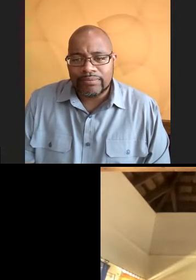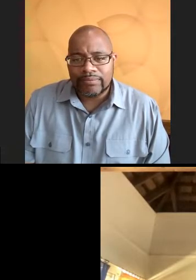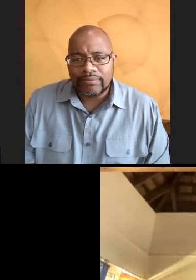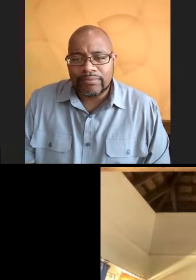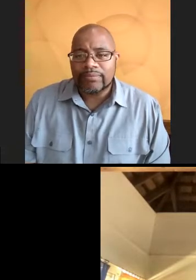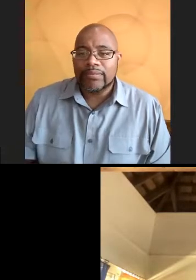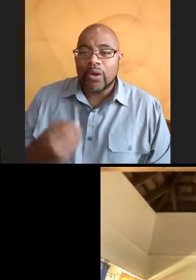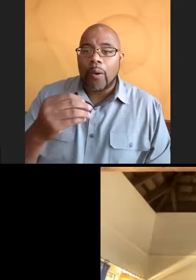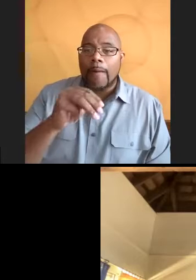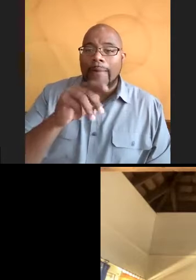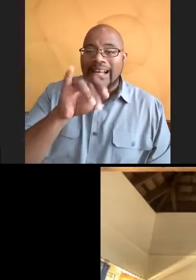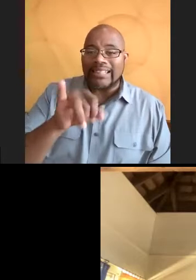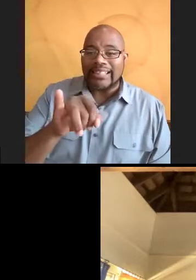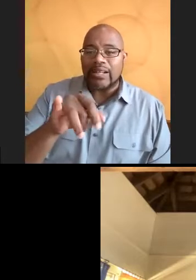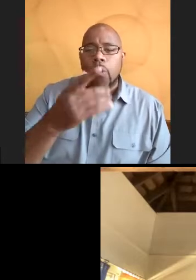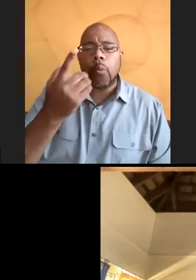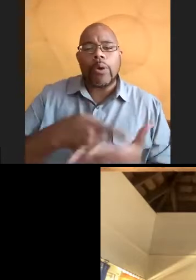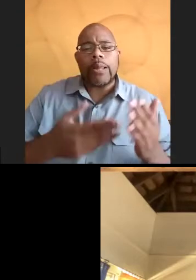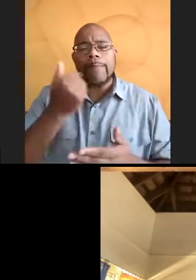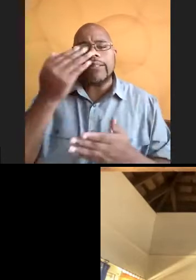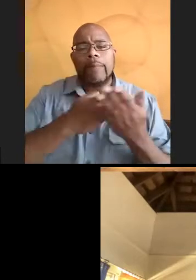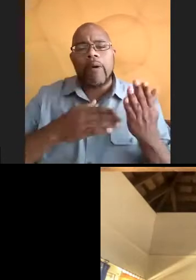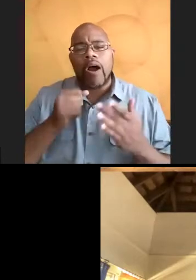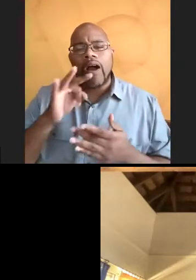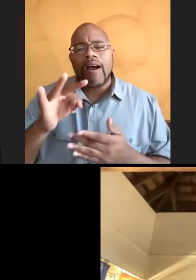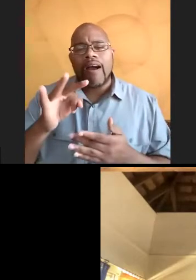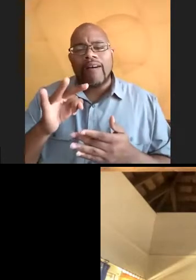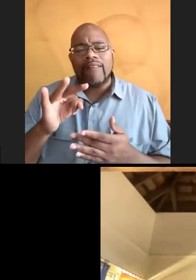So, Maddie, what has been the best part of Maria?